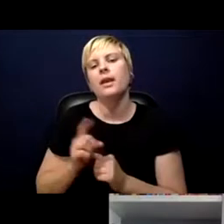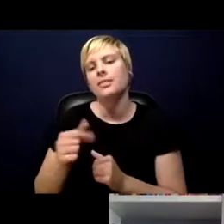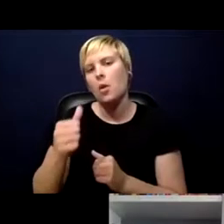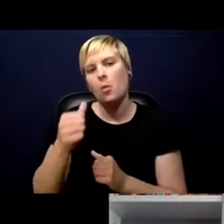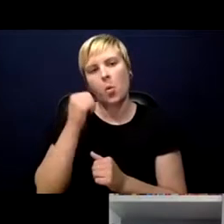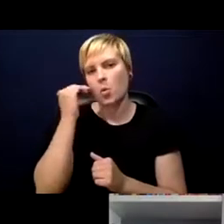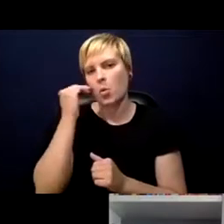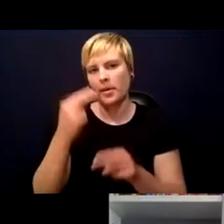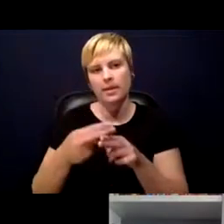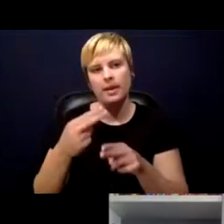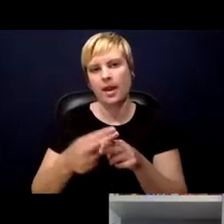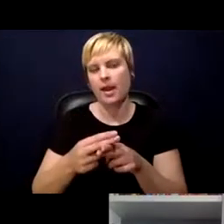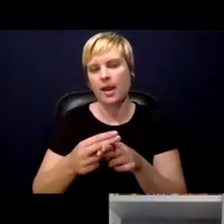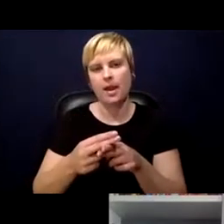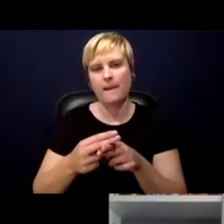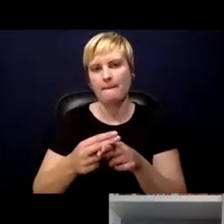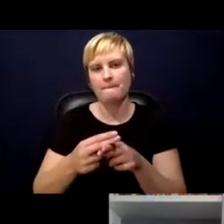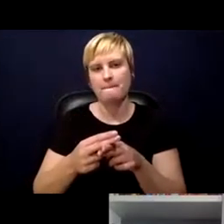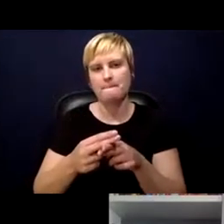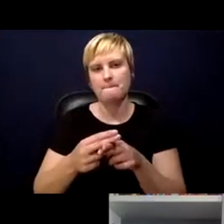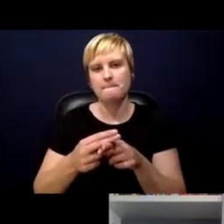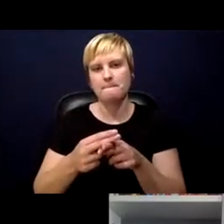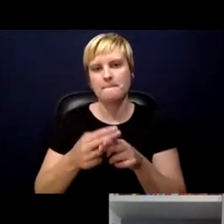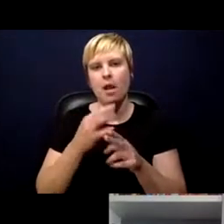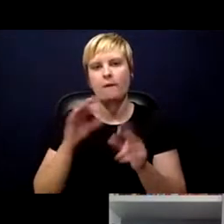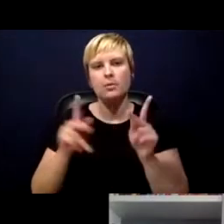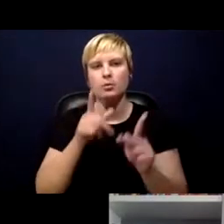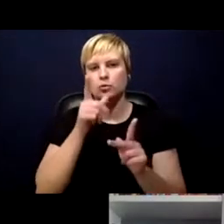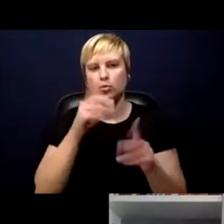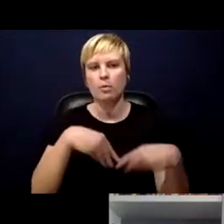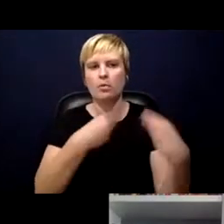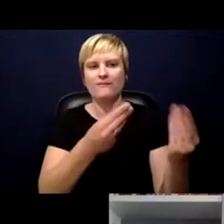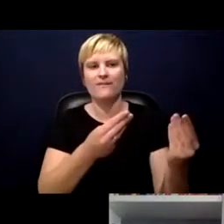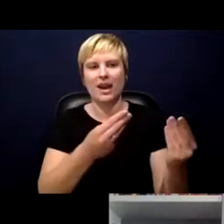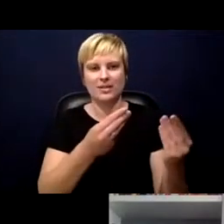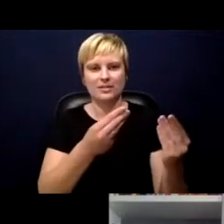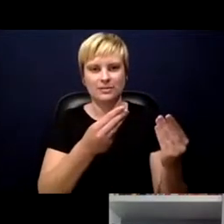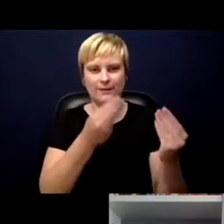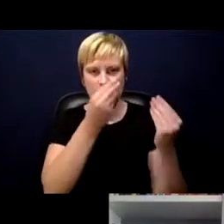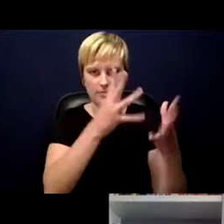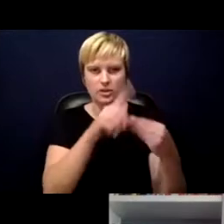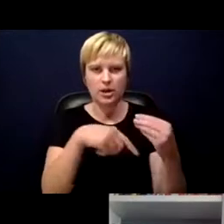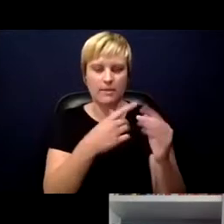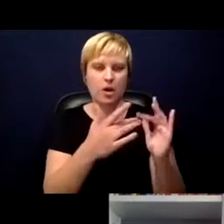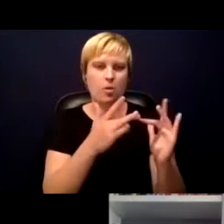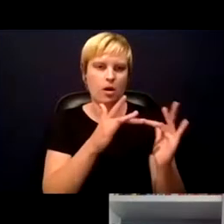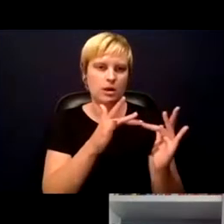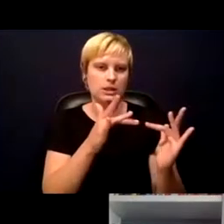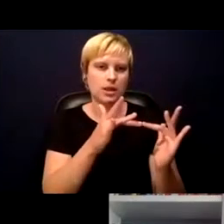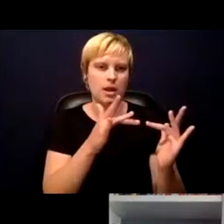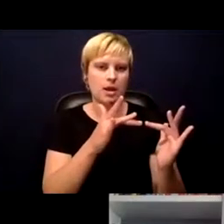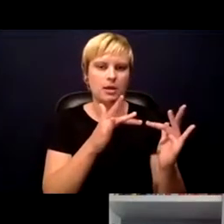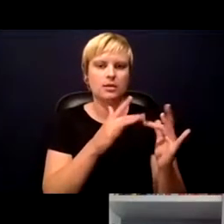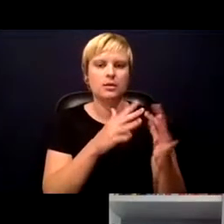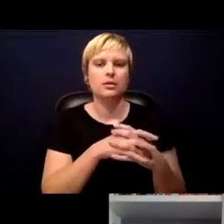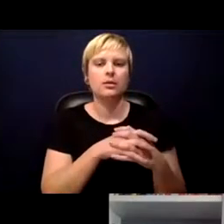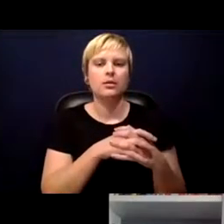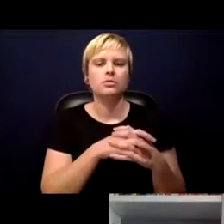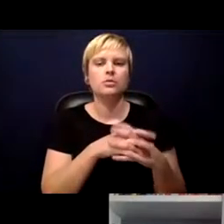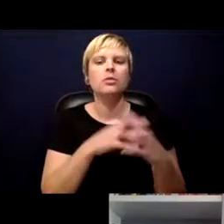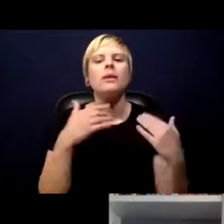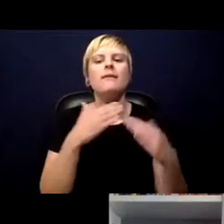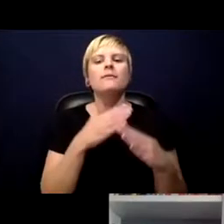name of the person who provided the information about the contact. So there's there is a barrier